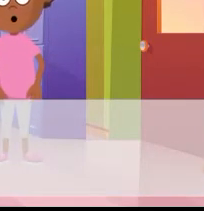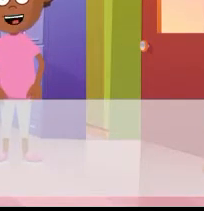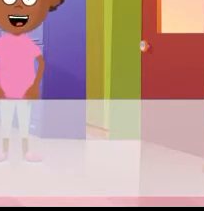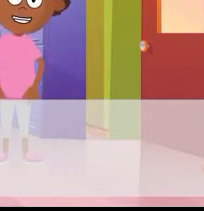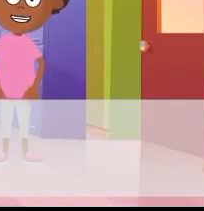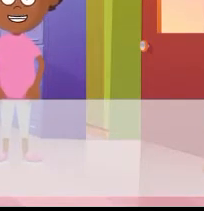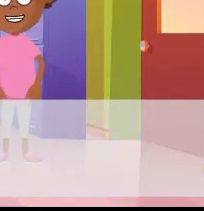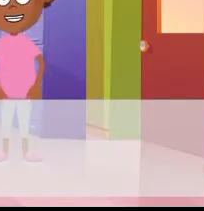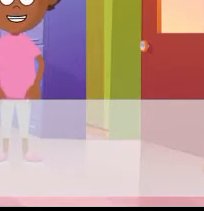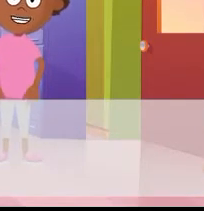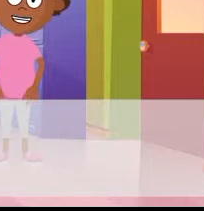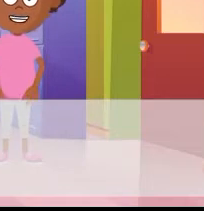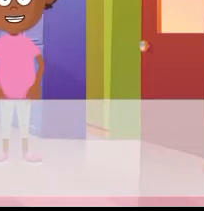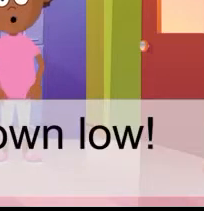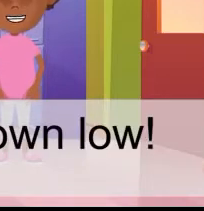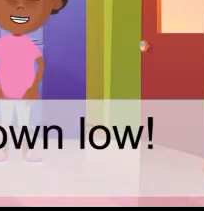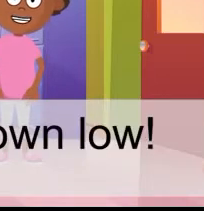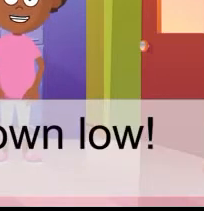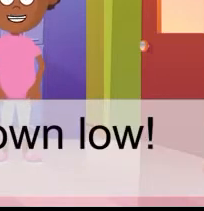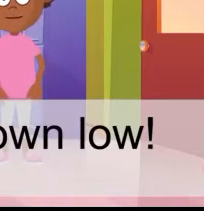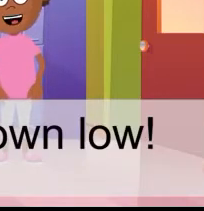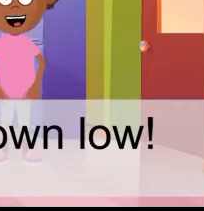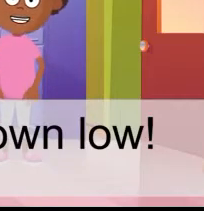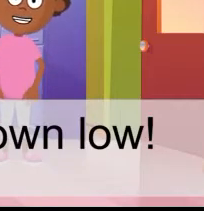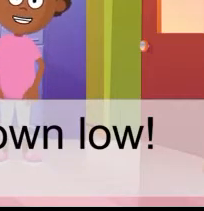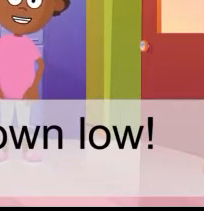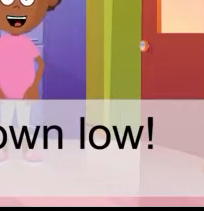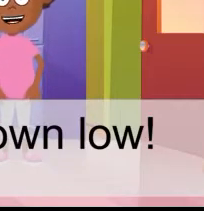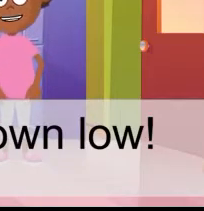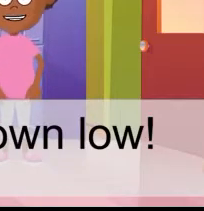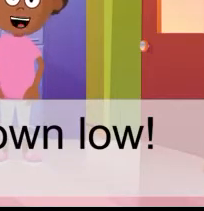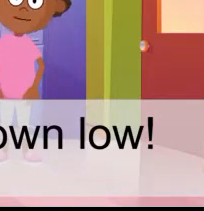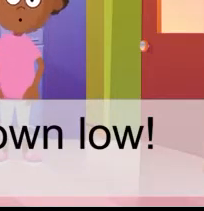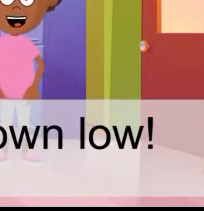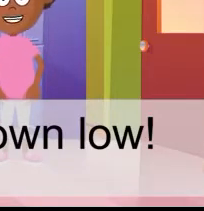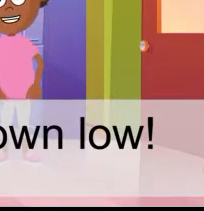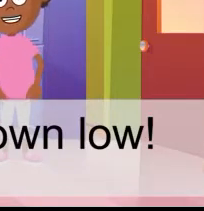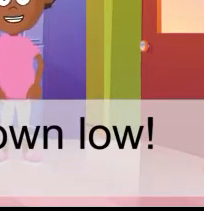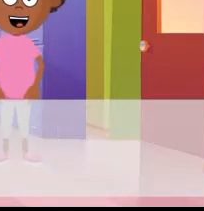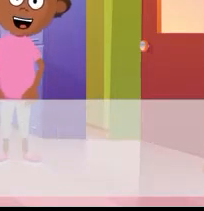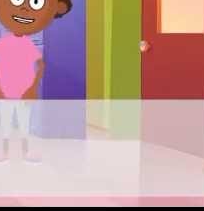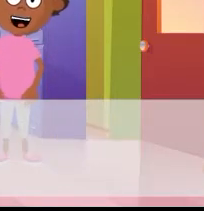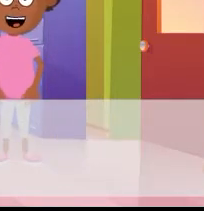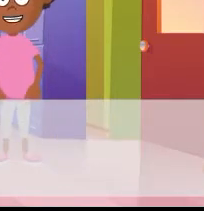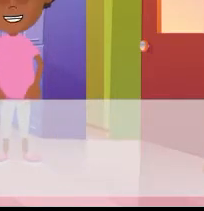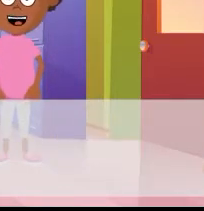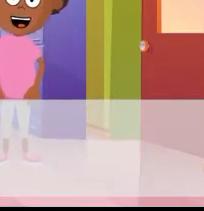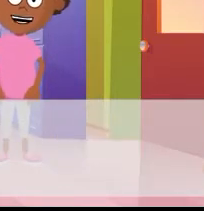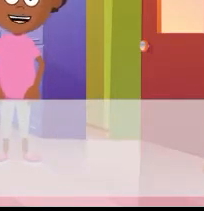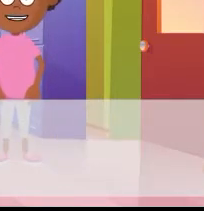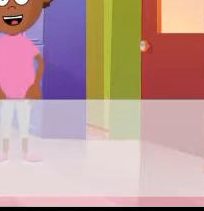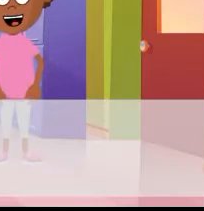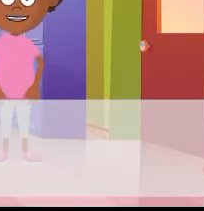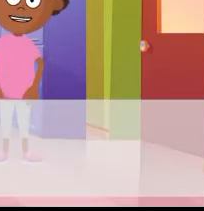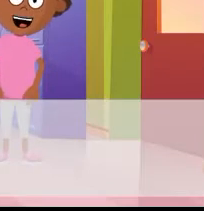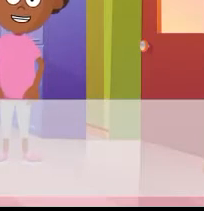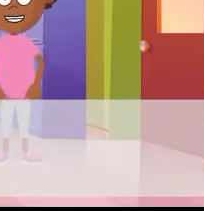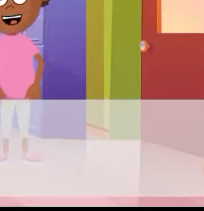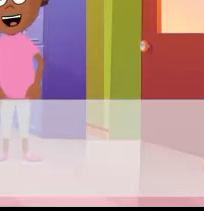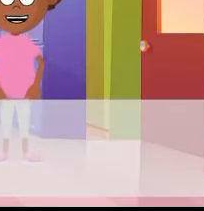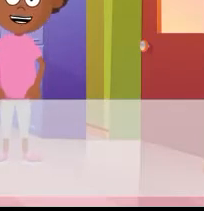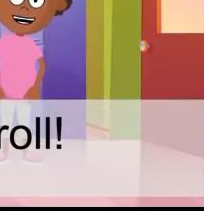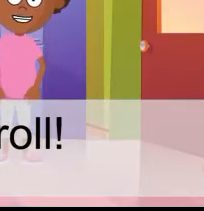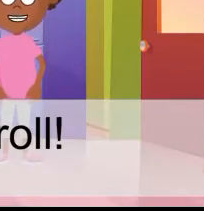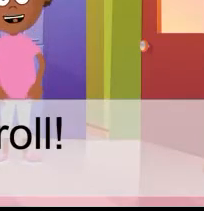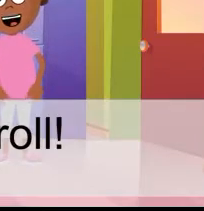get you, fire's out to get you Keep down low, keep down low I smell fire, I smell